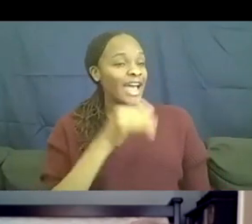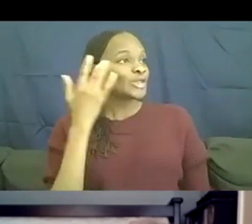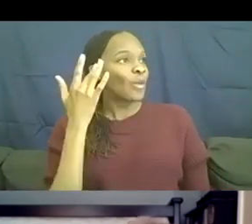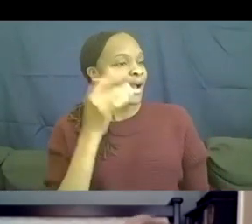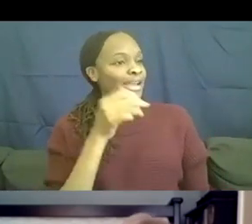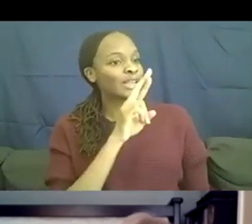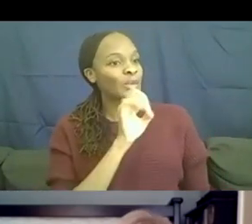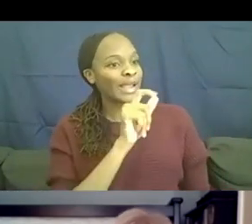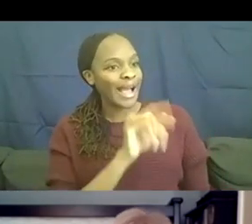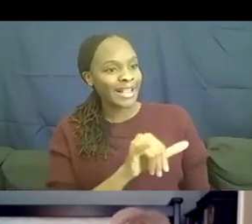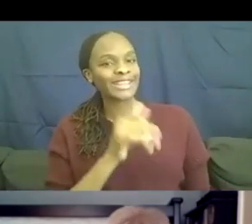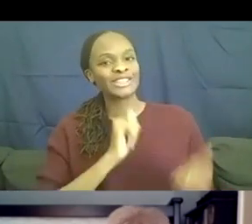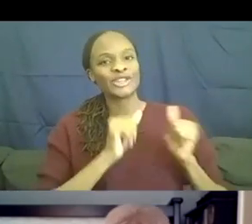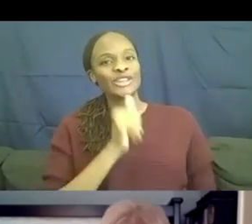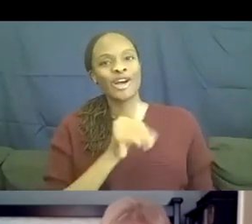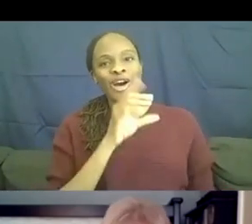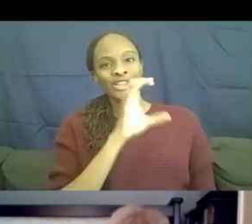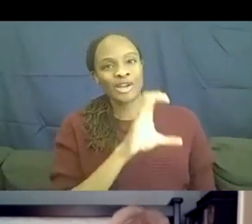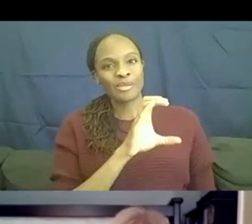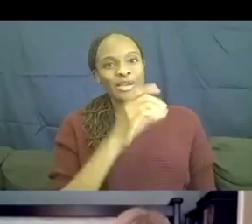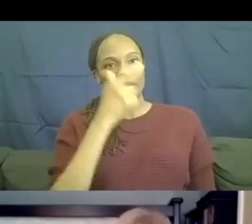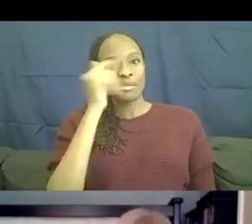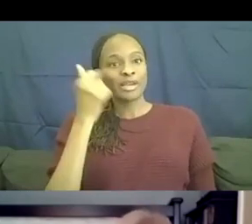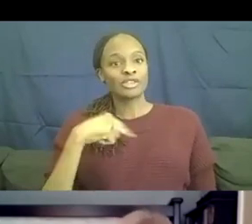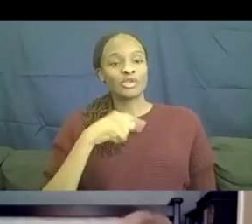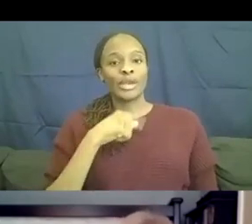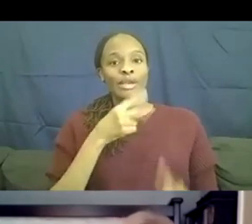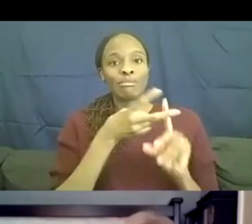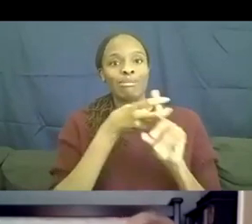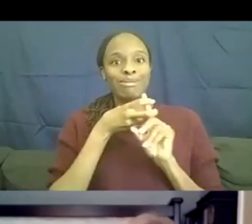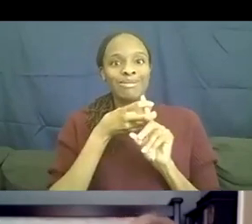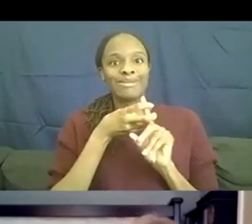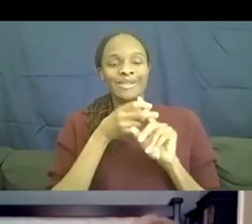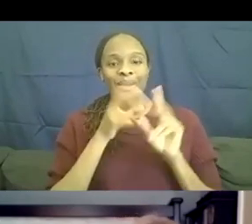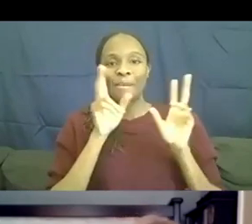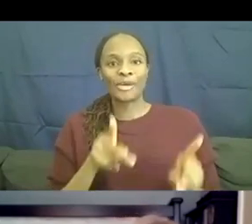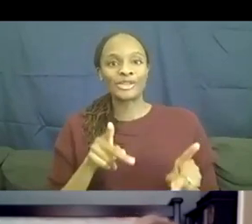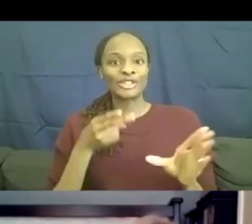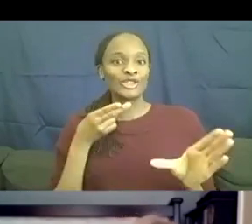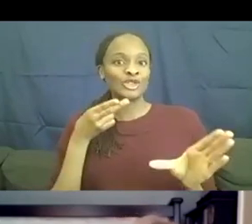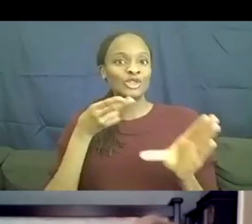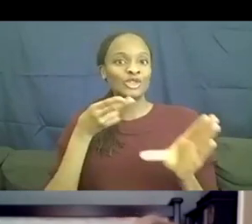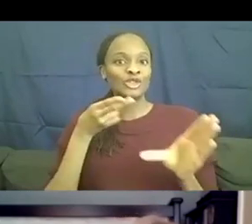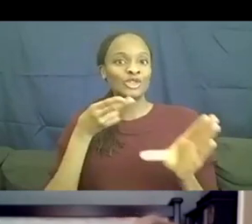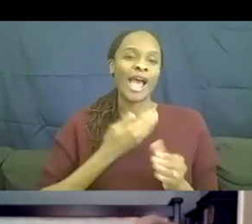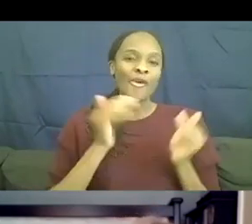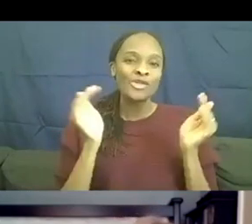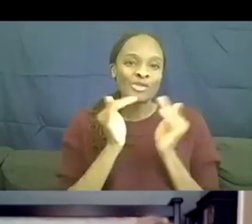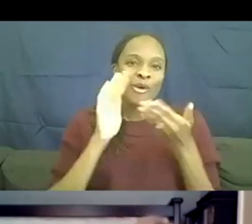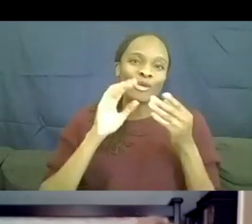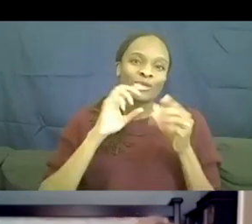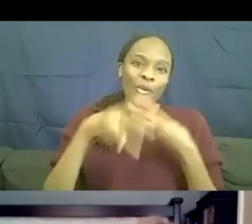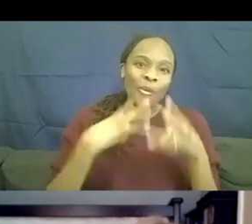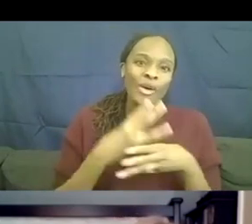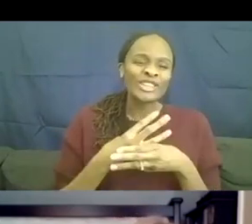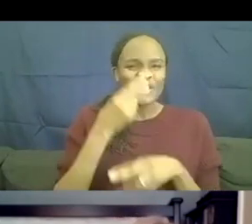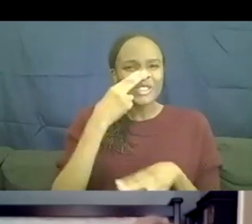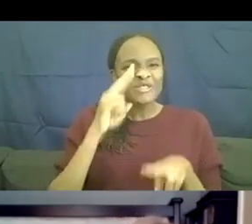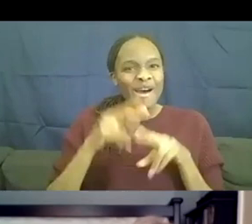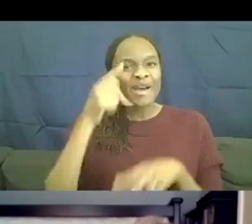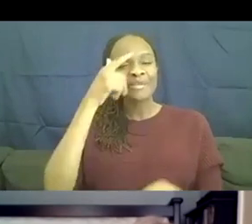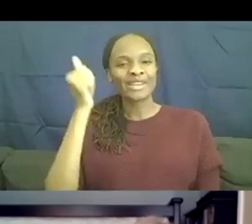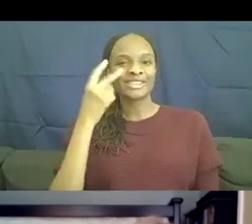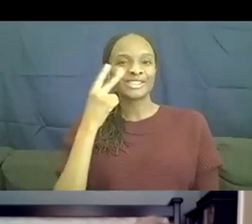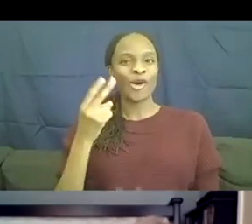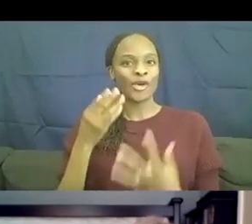because, we essentially were recruited someone to sort of join our little world. Um, and it was sort of fun because we got to see it through